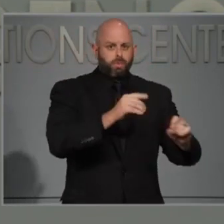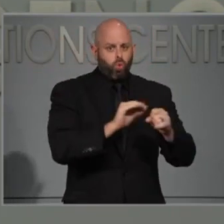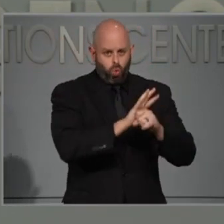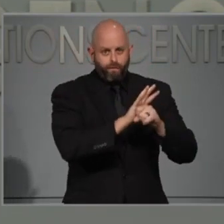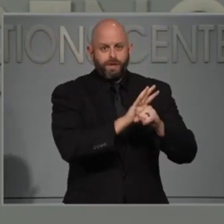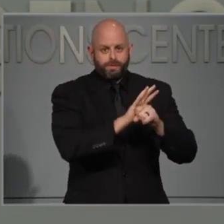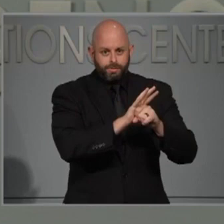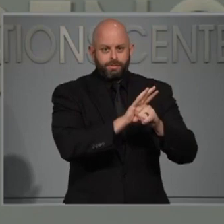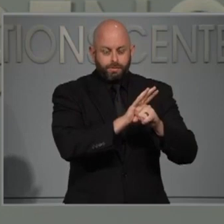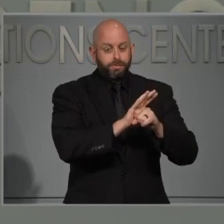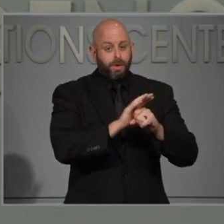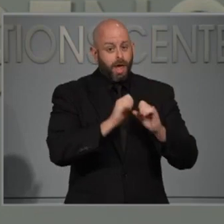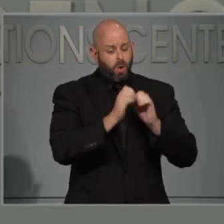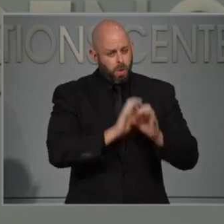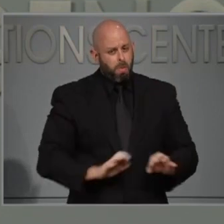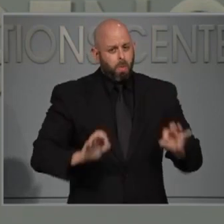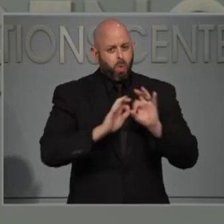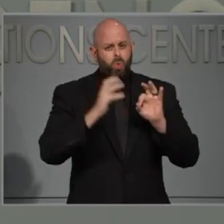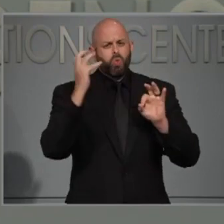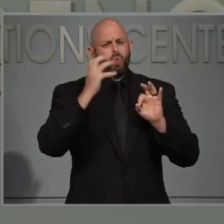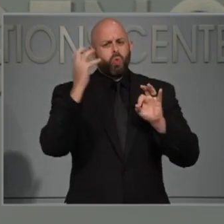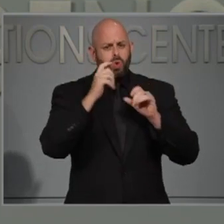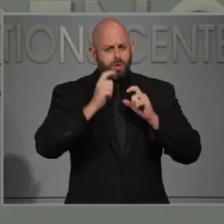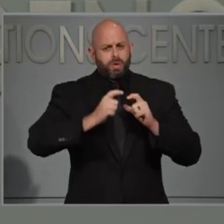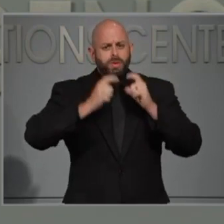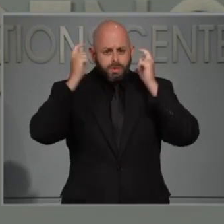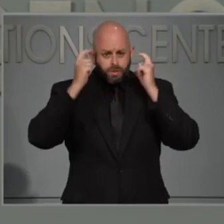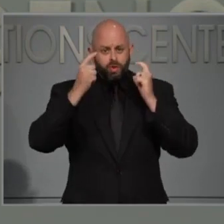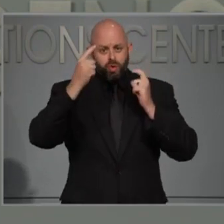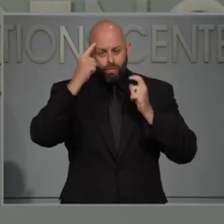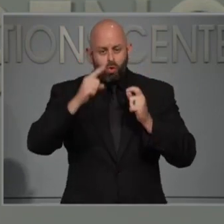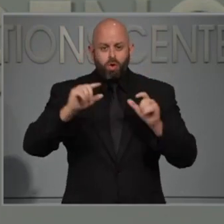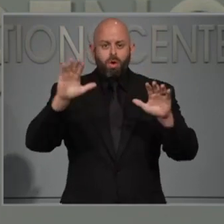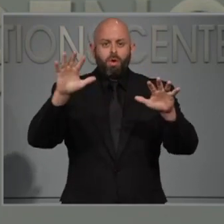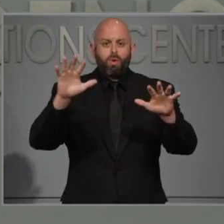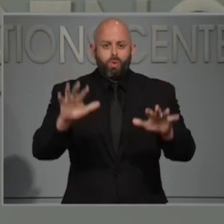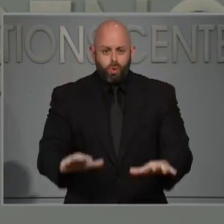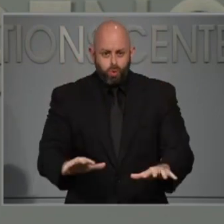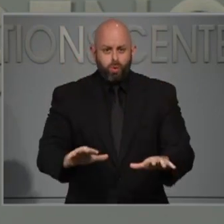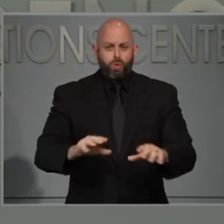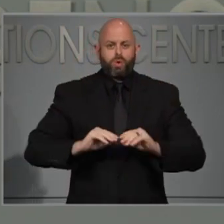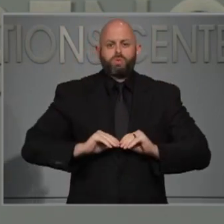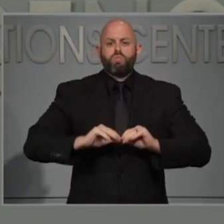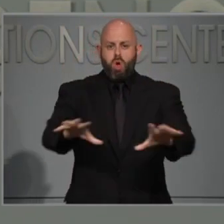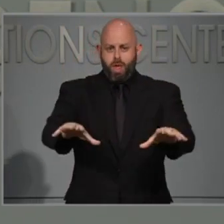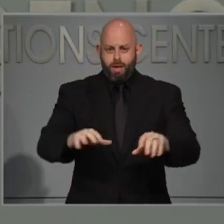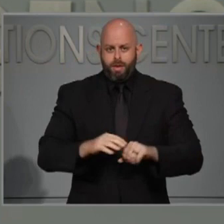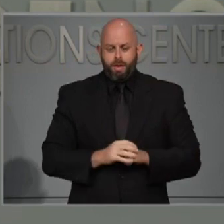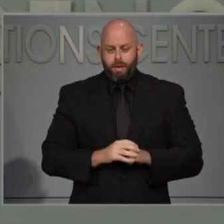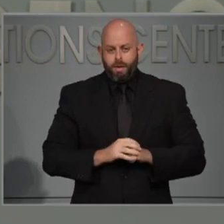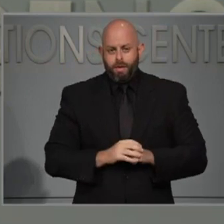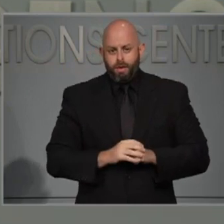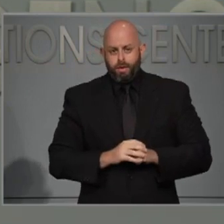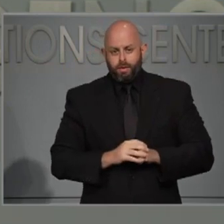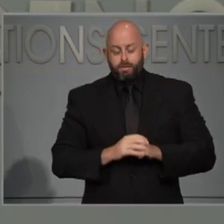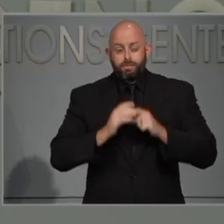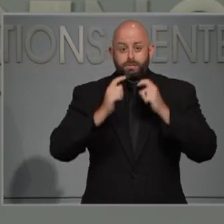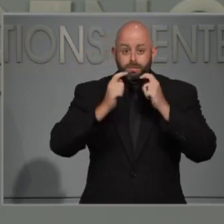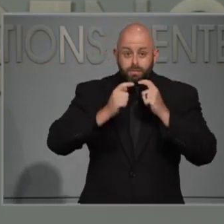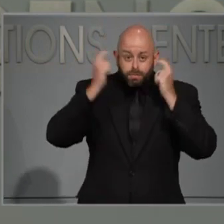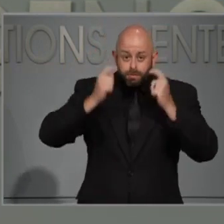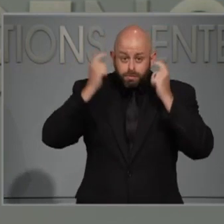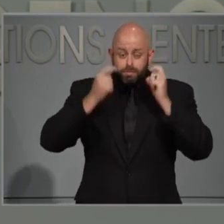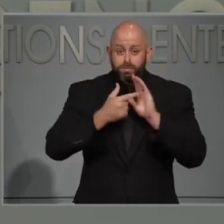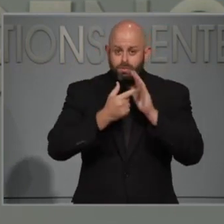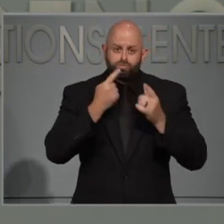to show us the importance of wearing a face covering to slow the spread. And you are right. The face covering really shows effectiveness